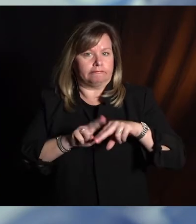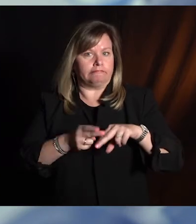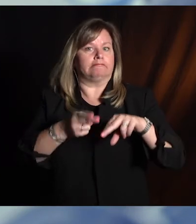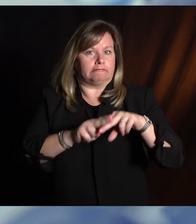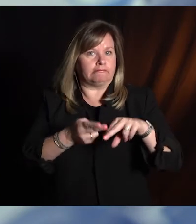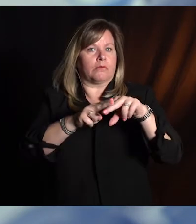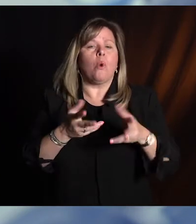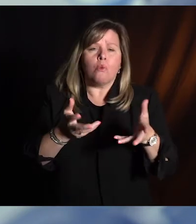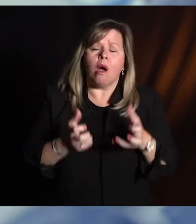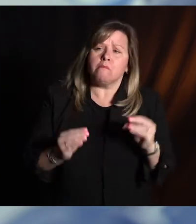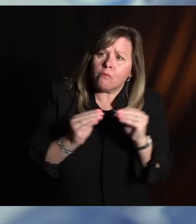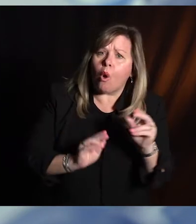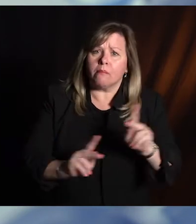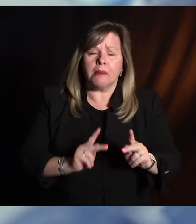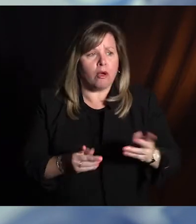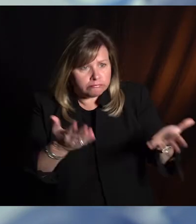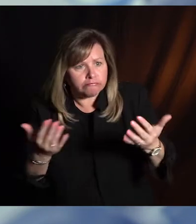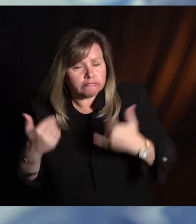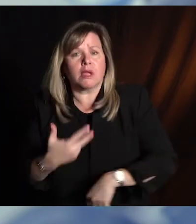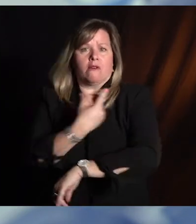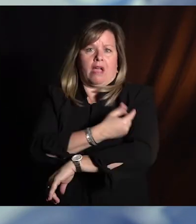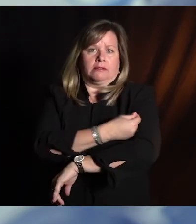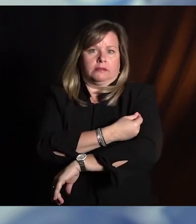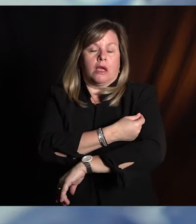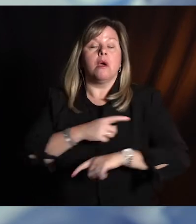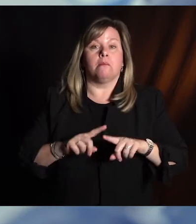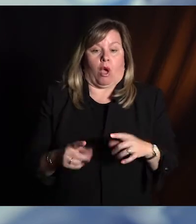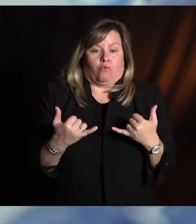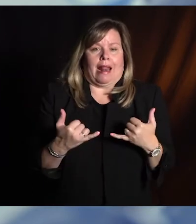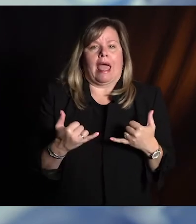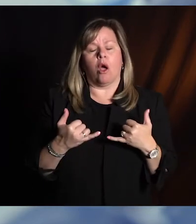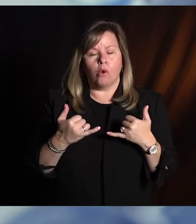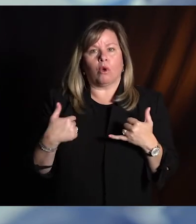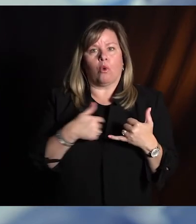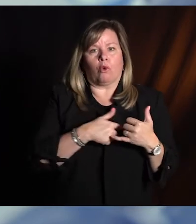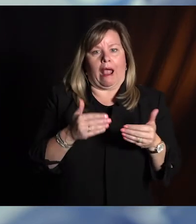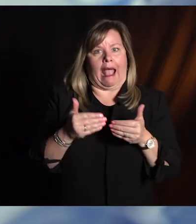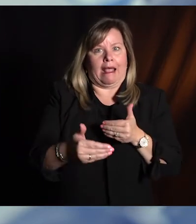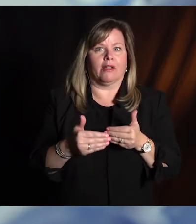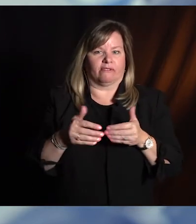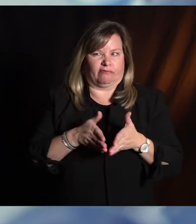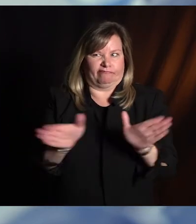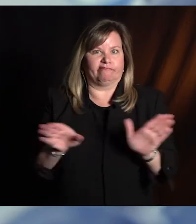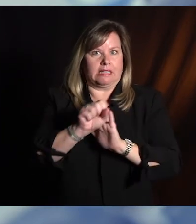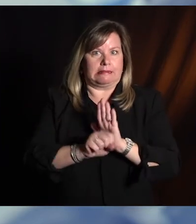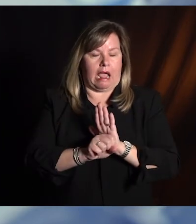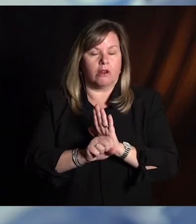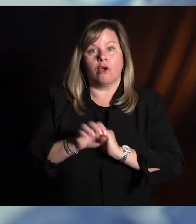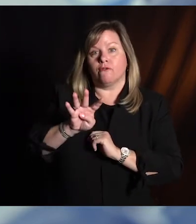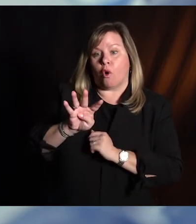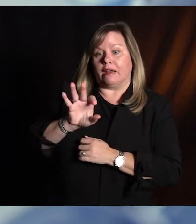but we are ahead of the state average by about six percentage points. Right now in Kent County, 49.8 percent